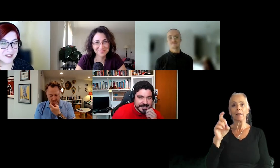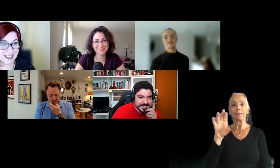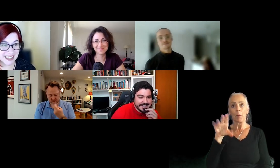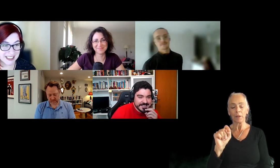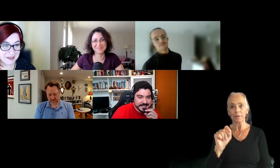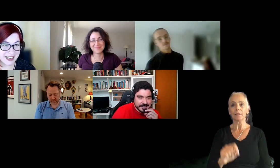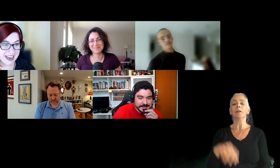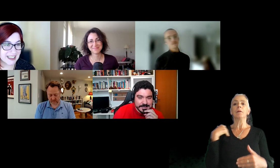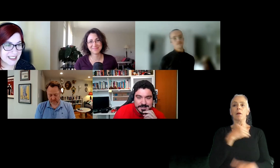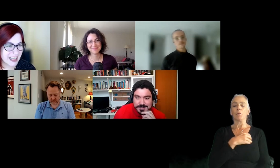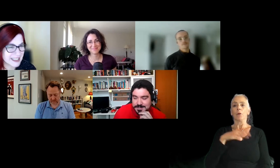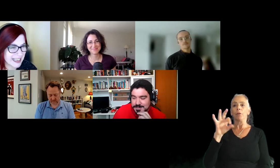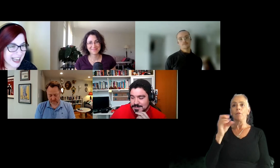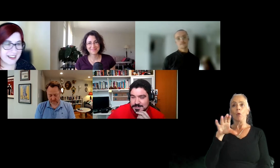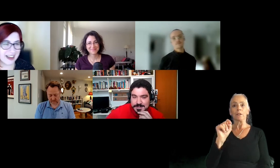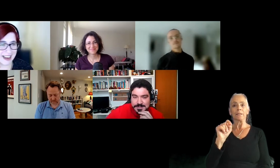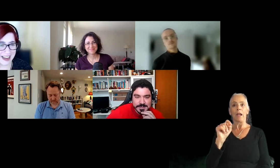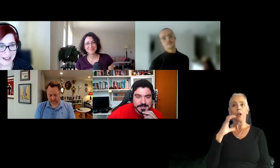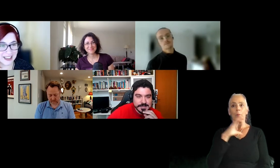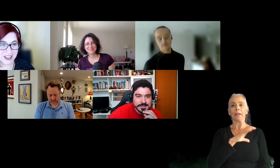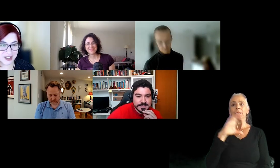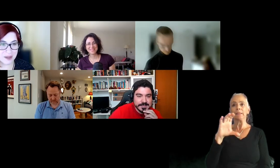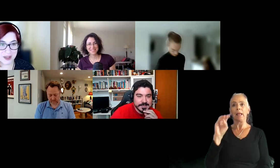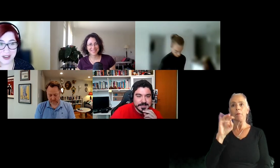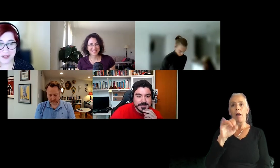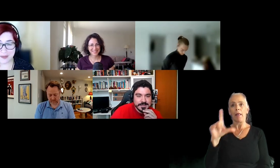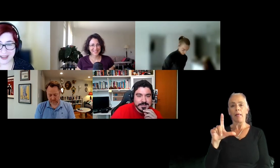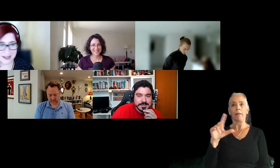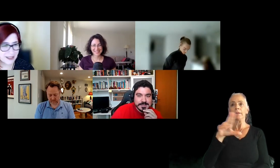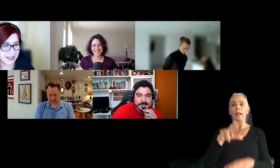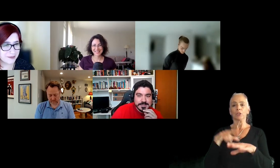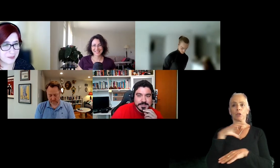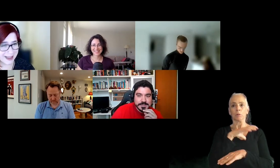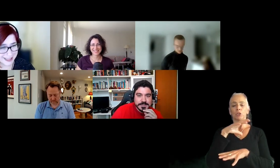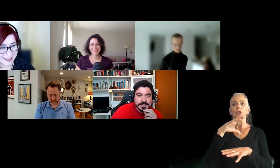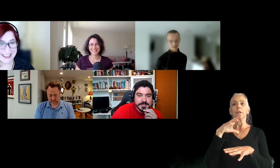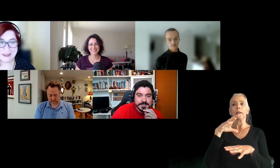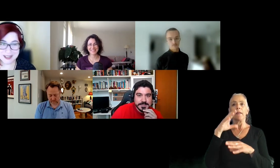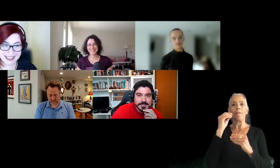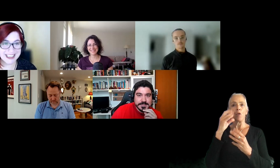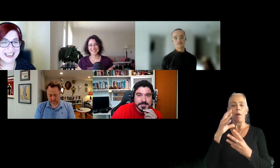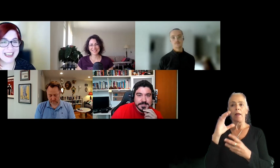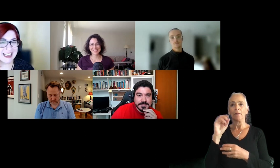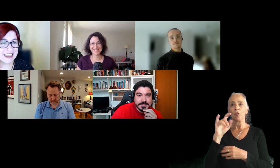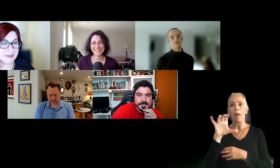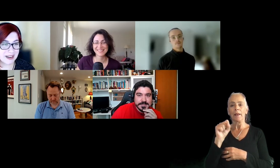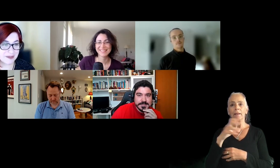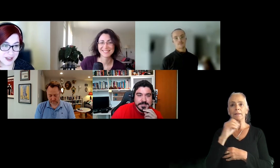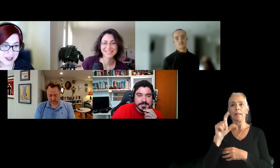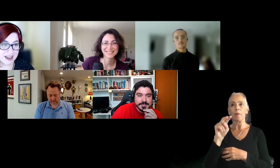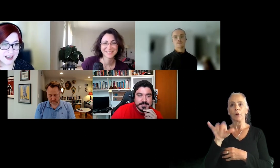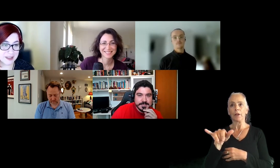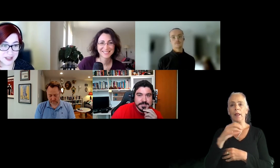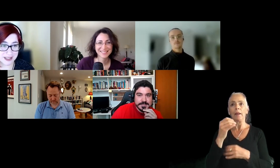of the Foresight Committee as CNIL, National Commission of Informatics and Liberty, an independent